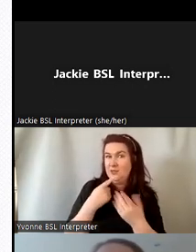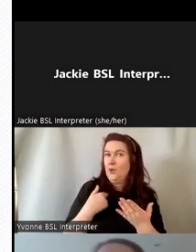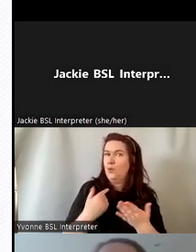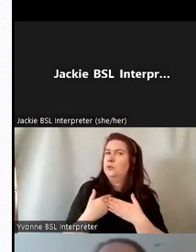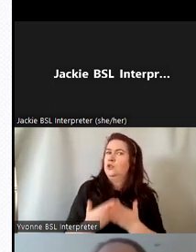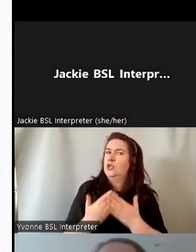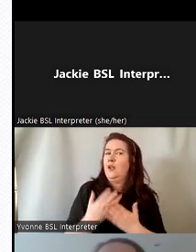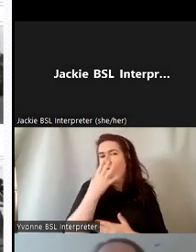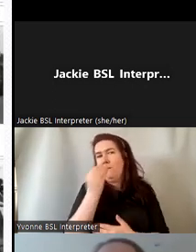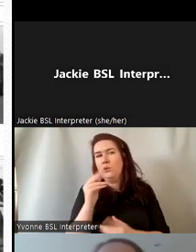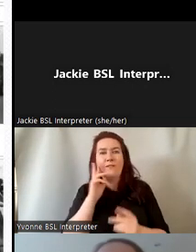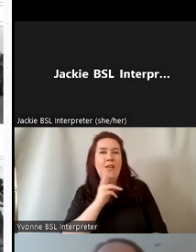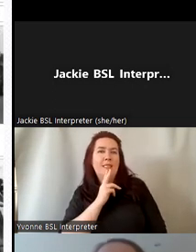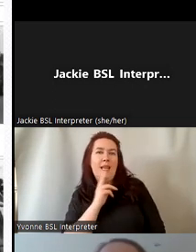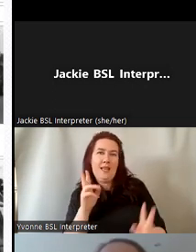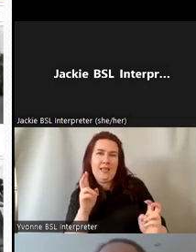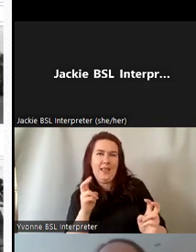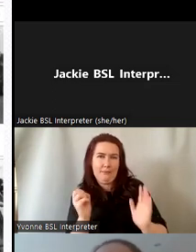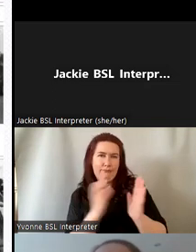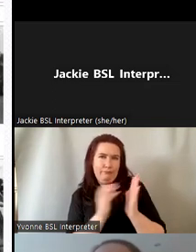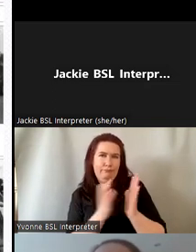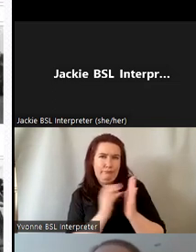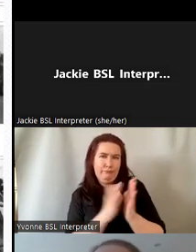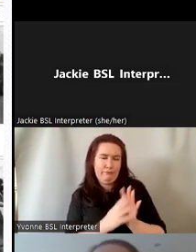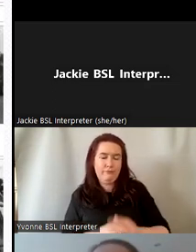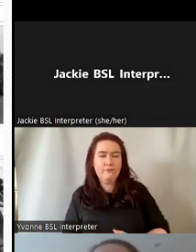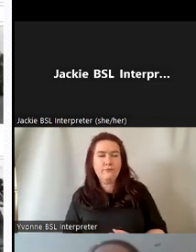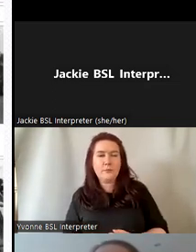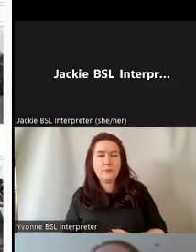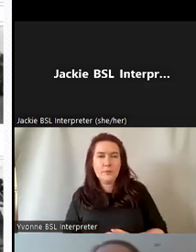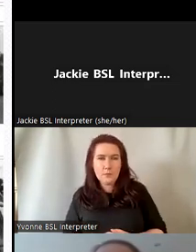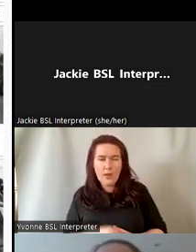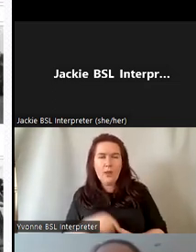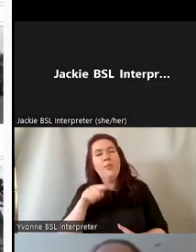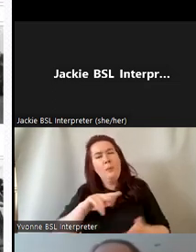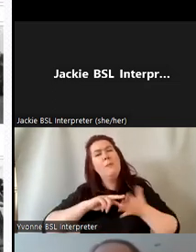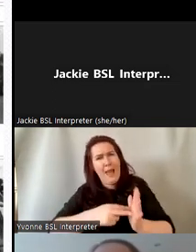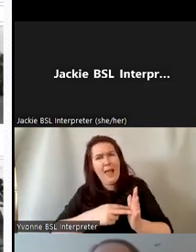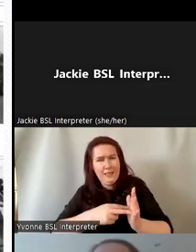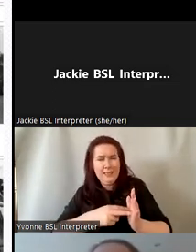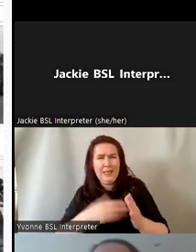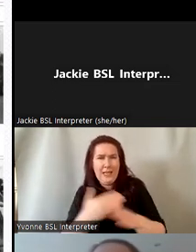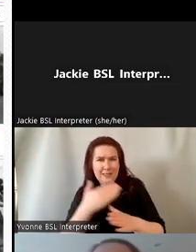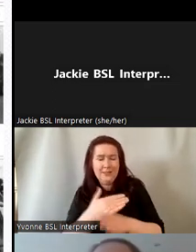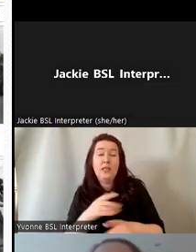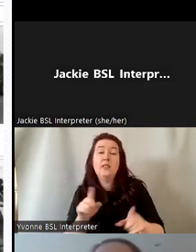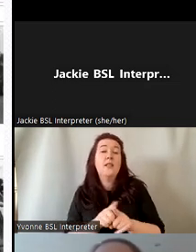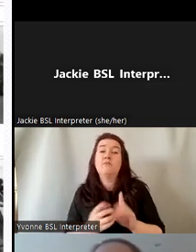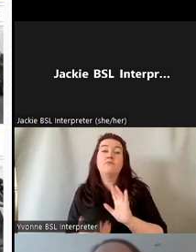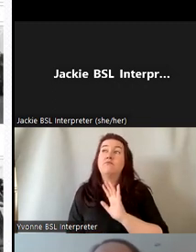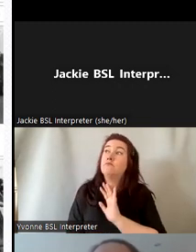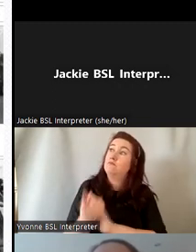um further to this planned activity that was in the project plan we were also able to respond to